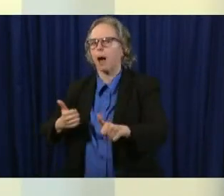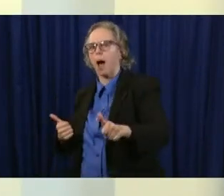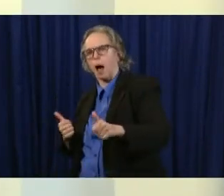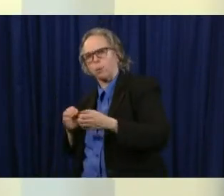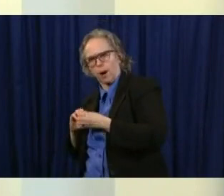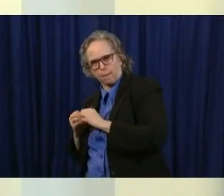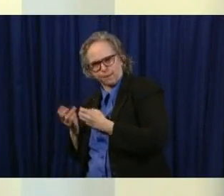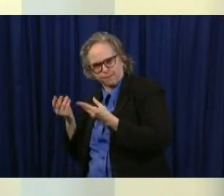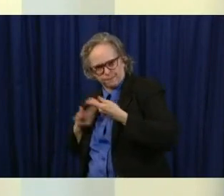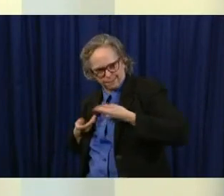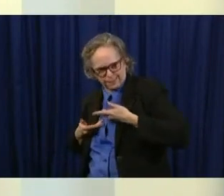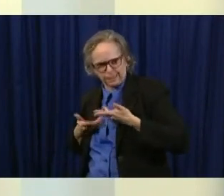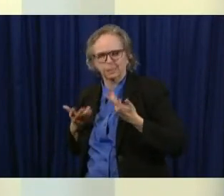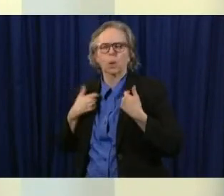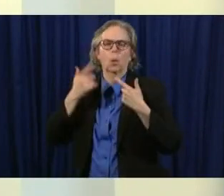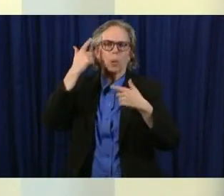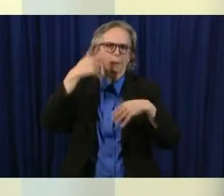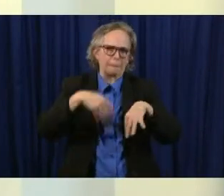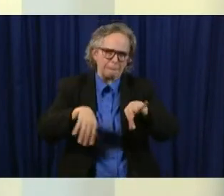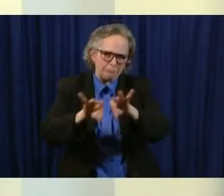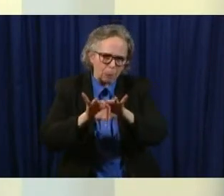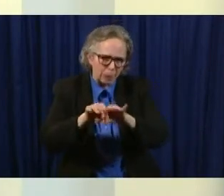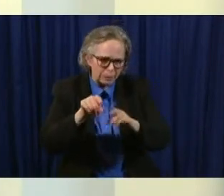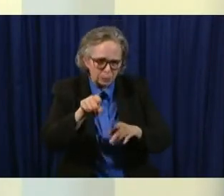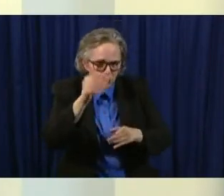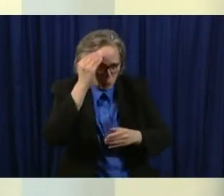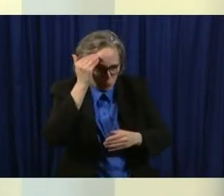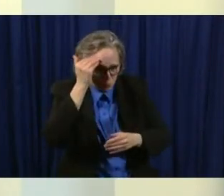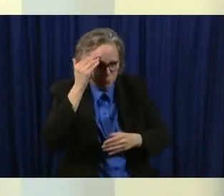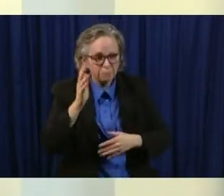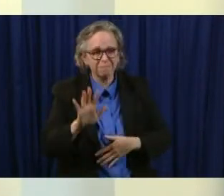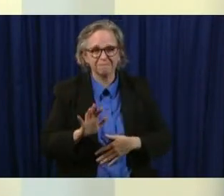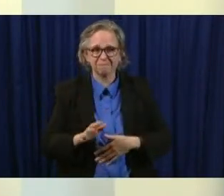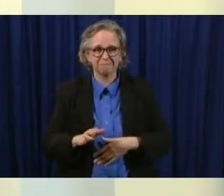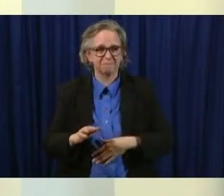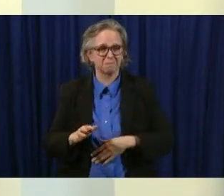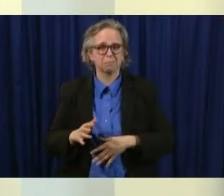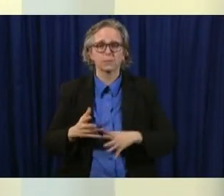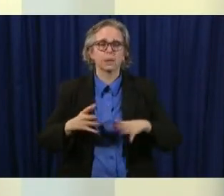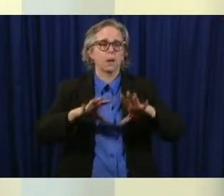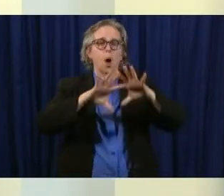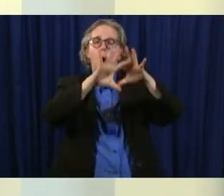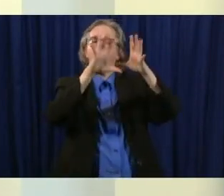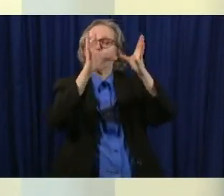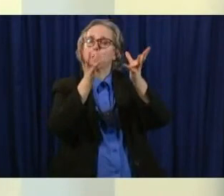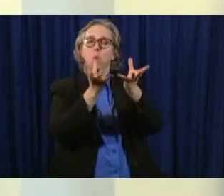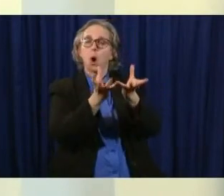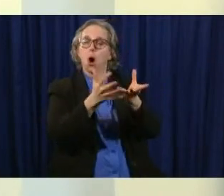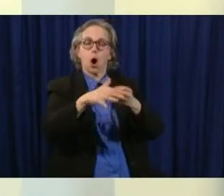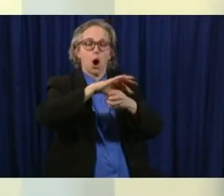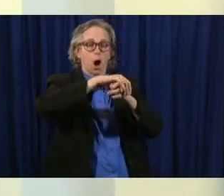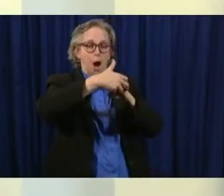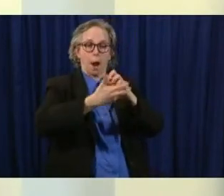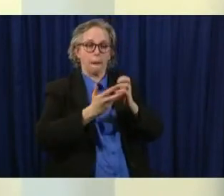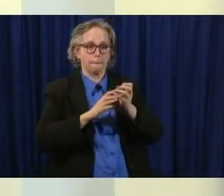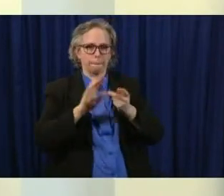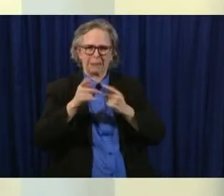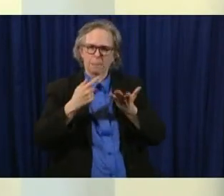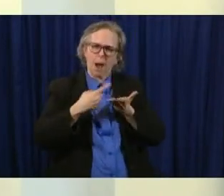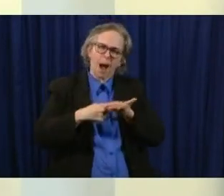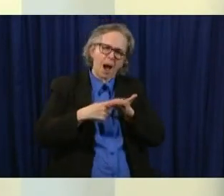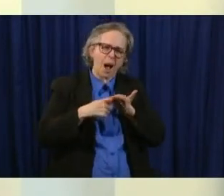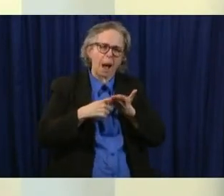all over the country and all over the world folks are talking a lot about what are the best metrics you know i keep talking about we're